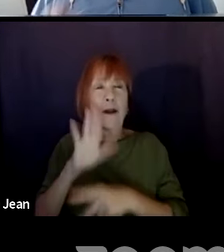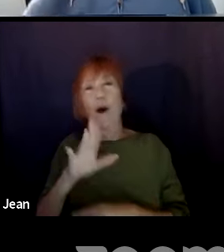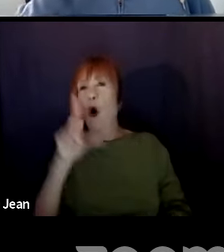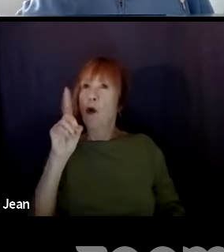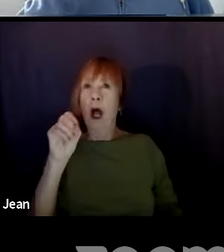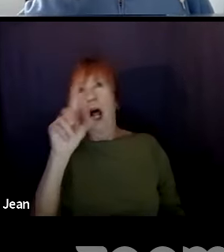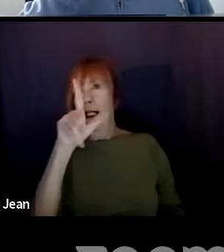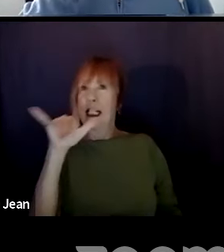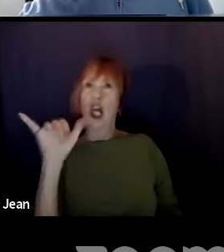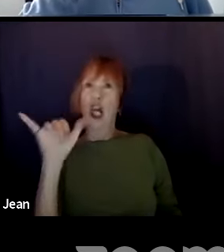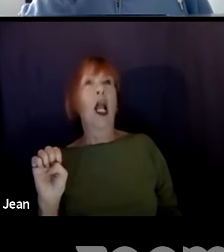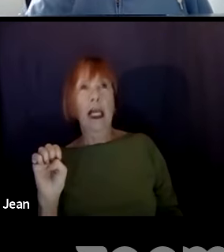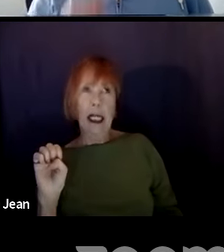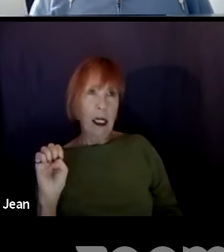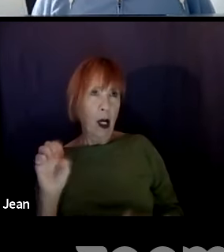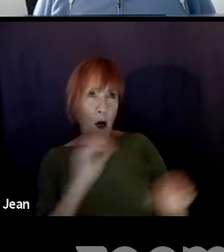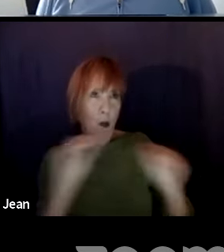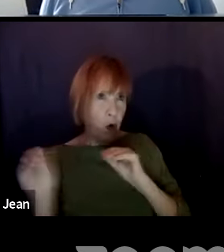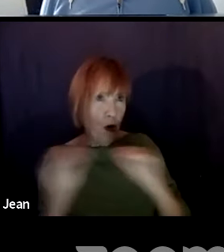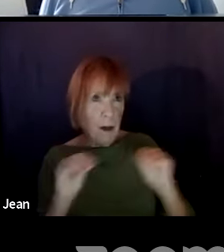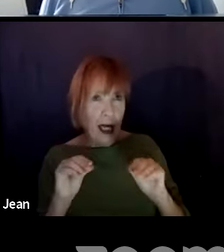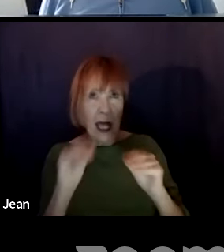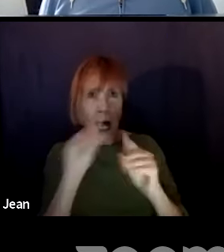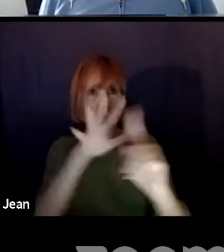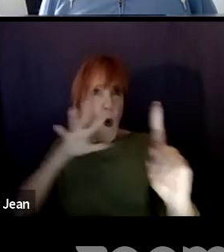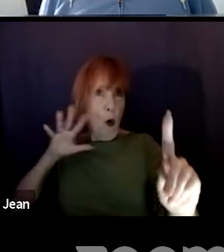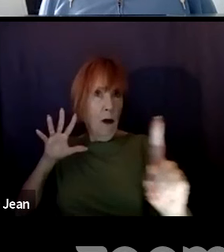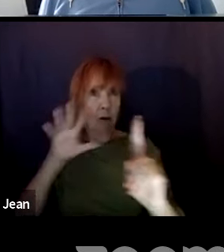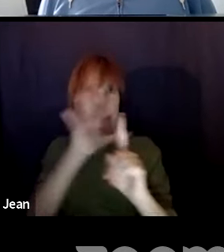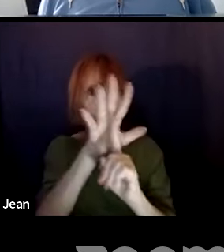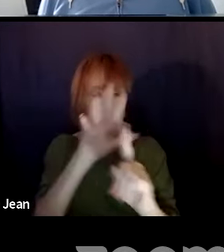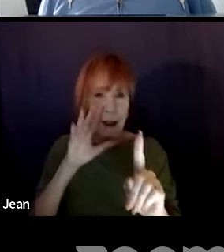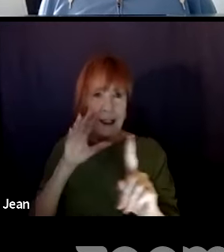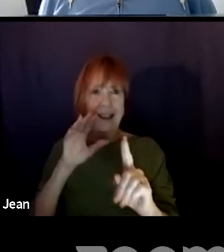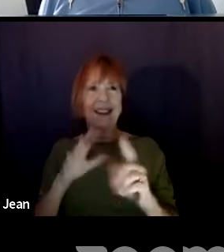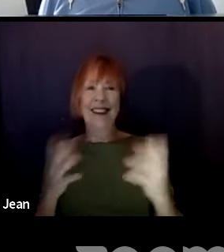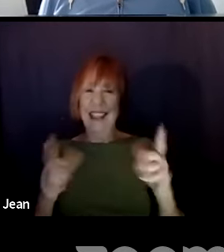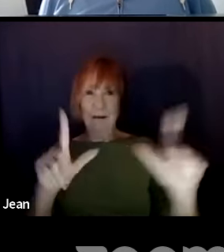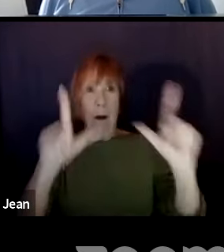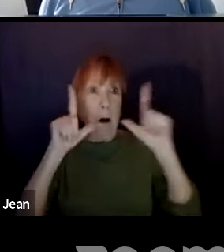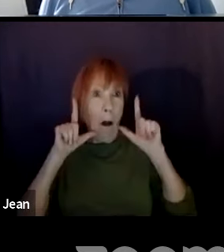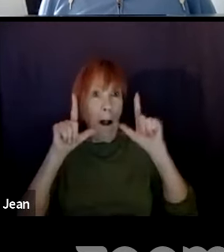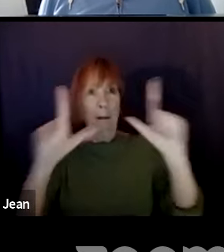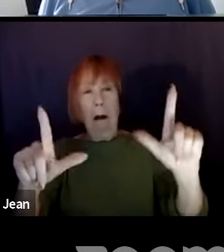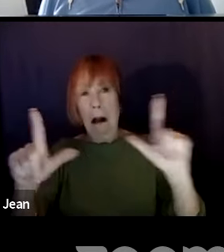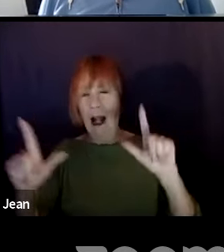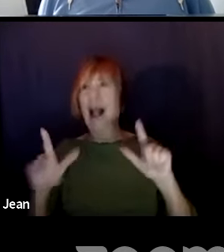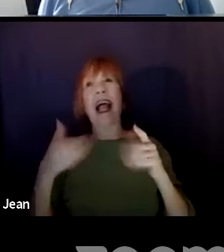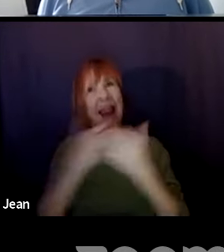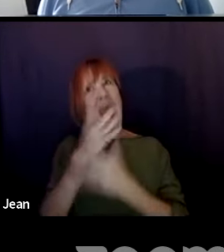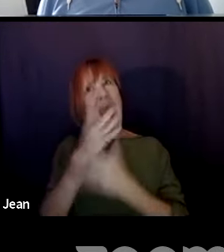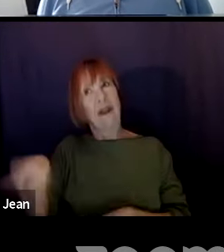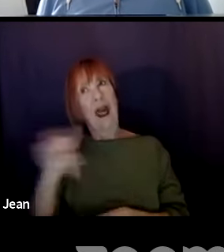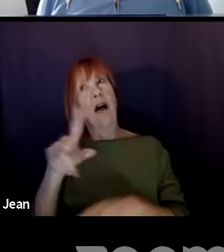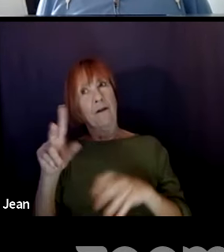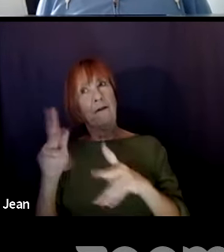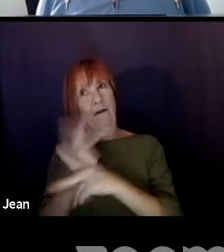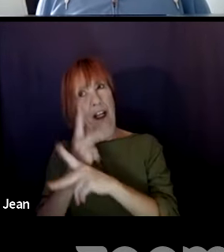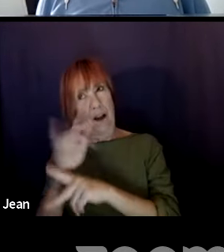in or that slider or that move out or that push in and push out at the same time. Let them all work that out because